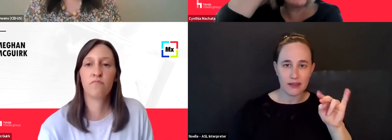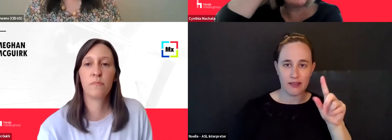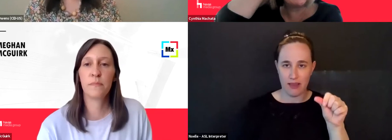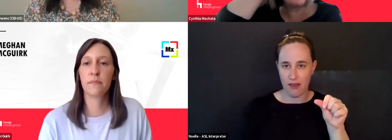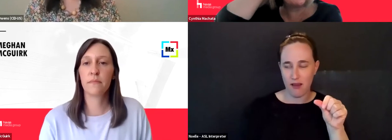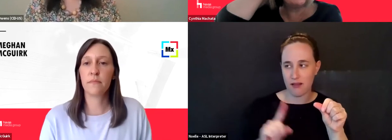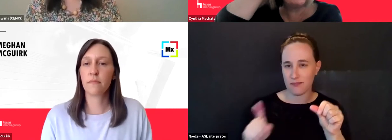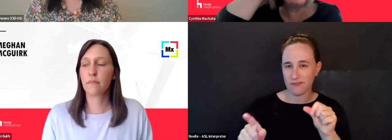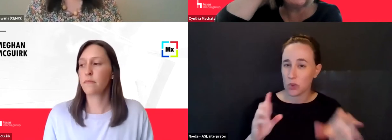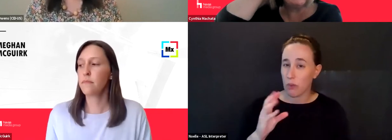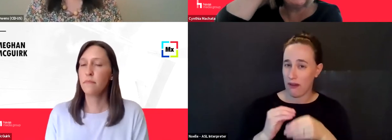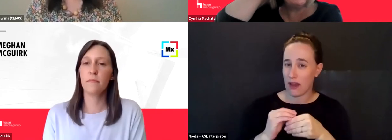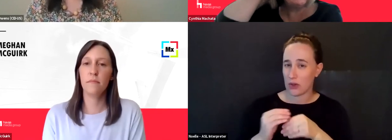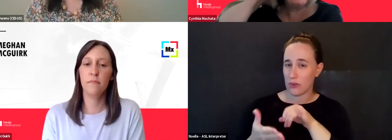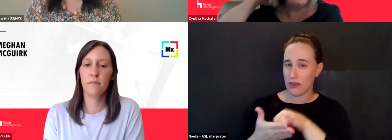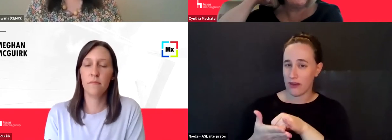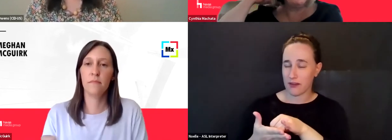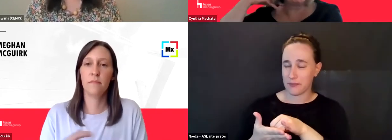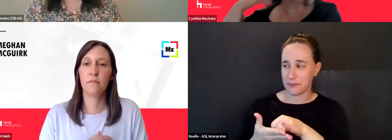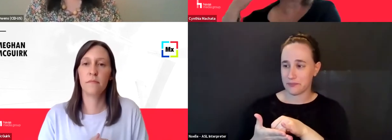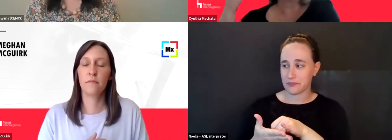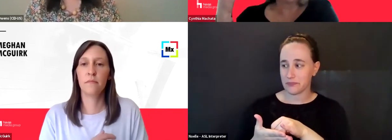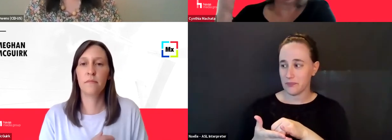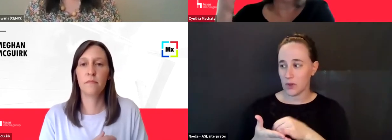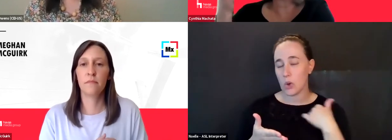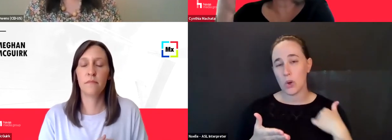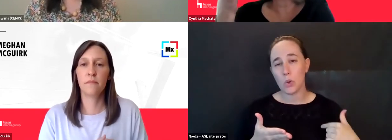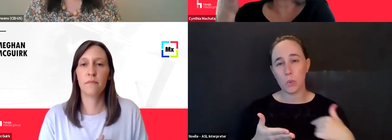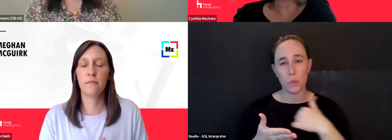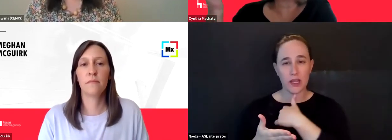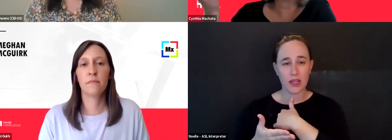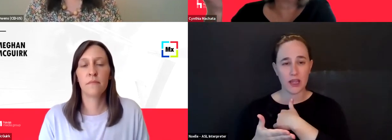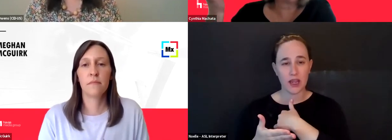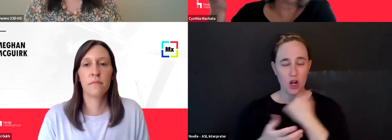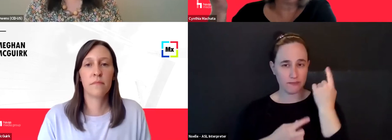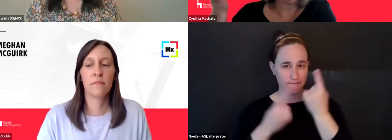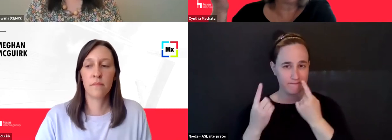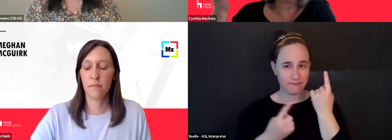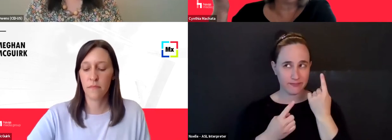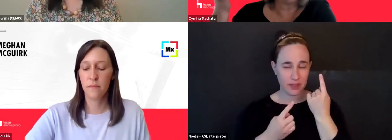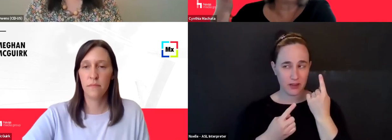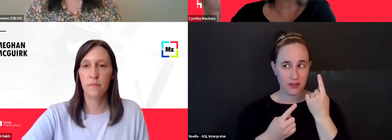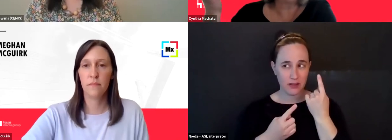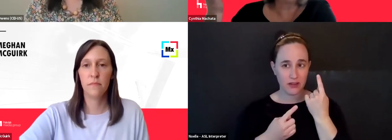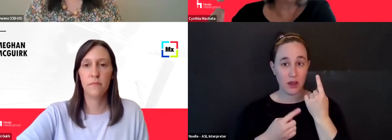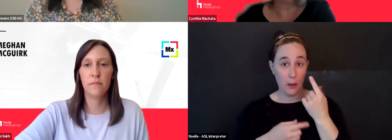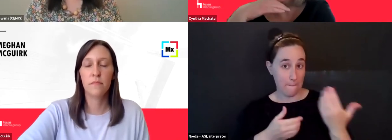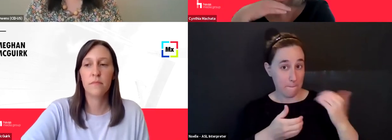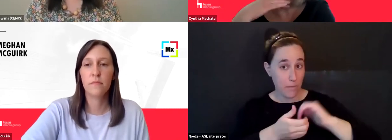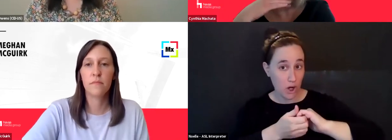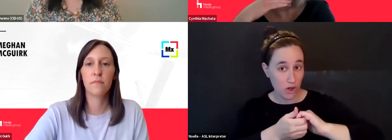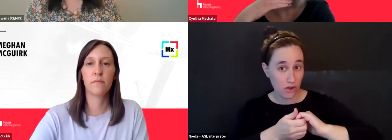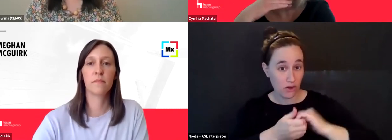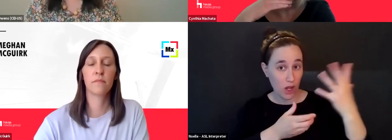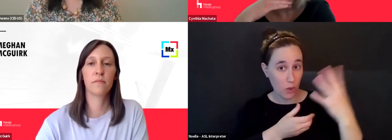that, to that, um, note, we are looking at both the partners that, that, um, we include as